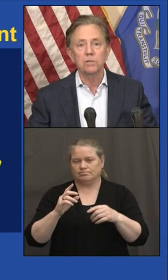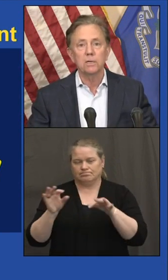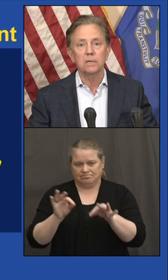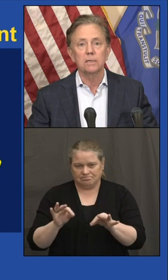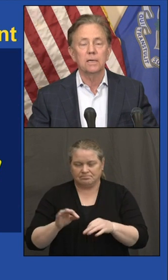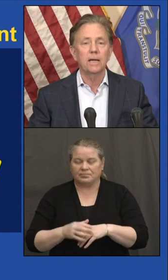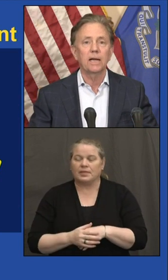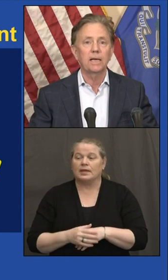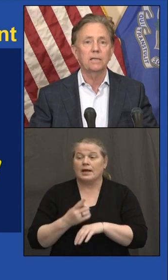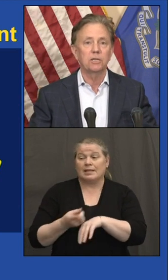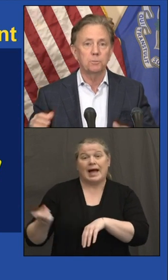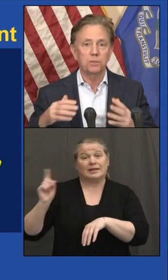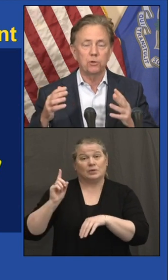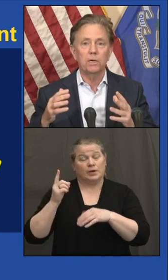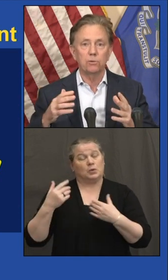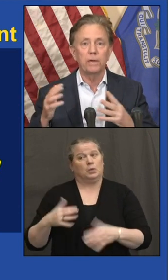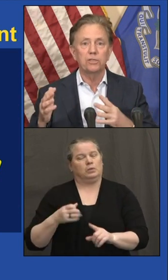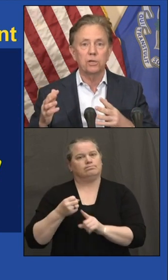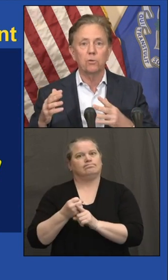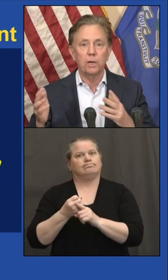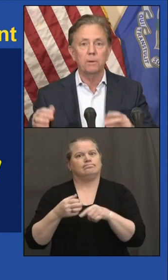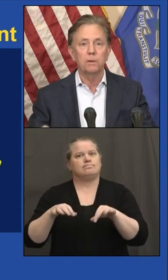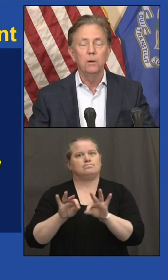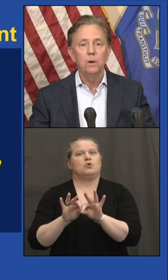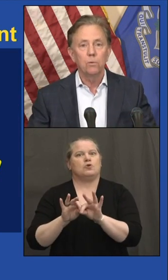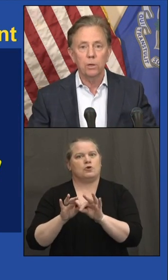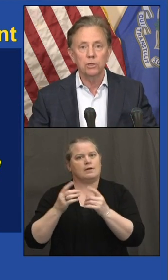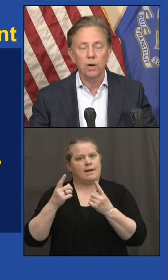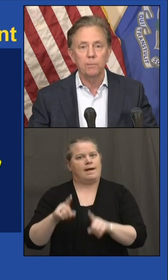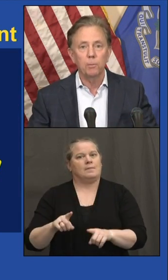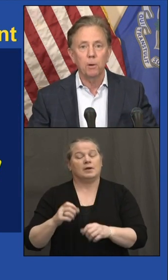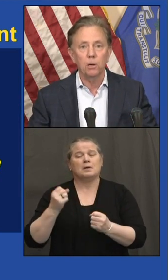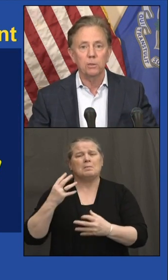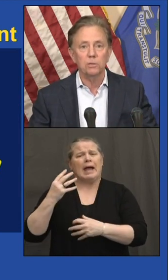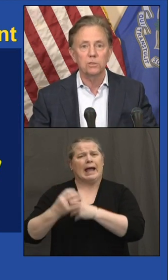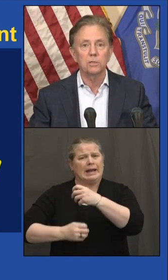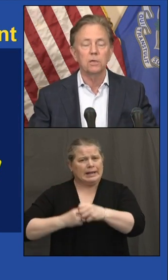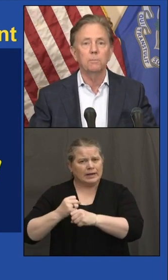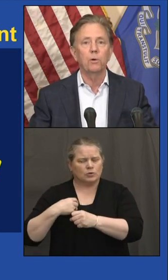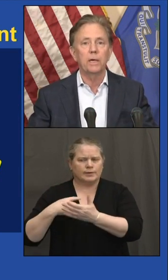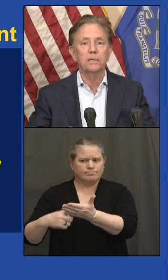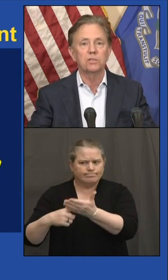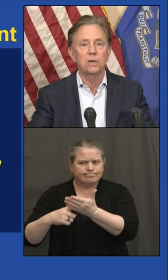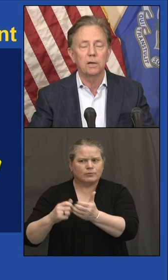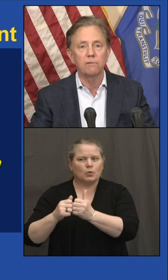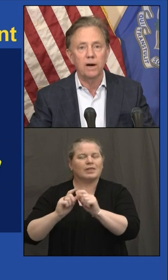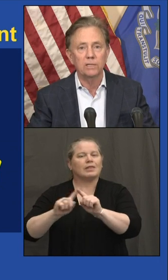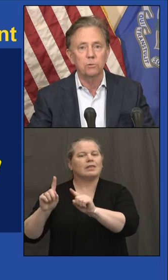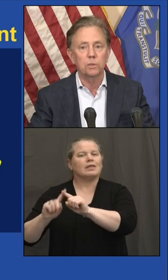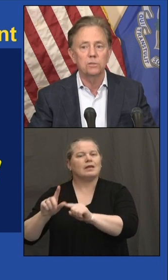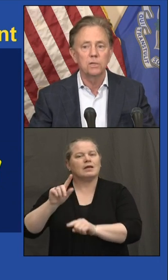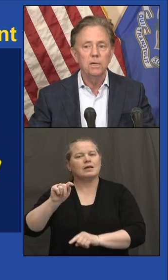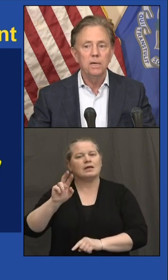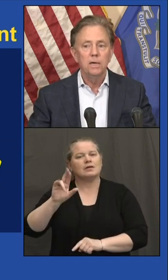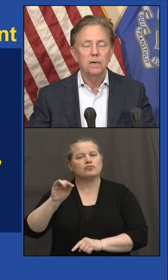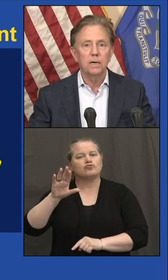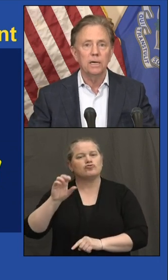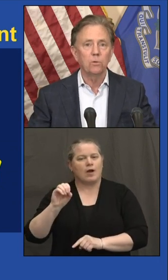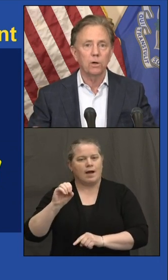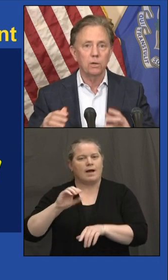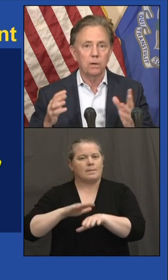years, Connecticut has been trying to reach an agreement with our tribal partners, Mohegan Sun and Foxwoods,